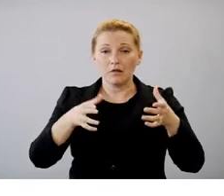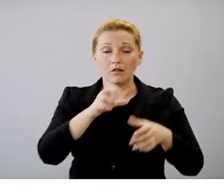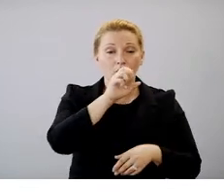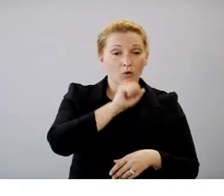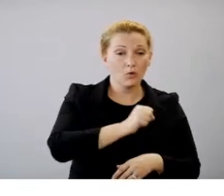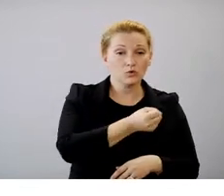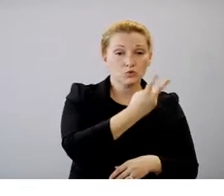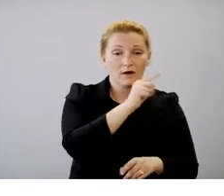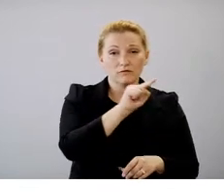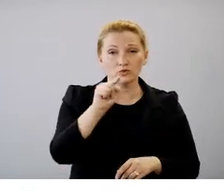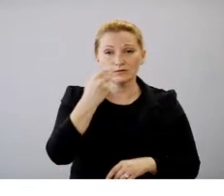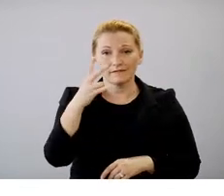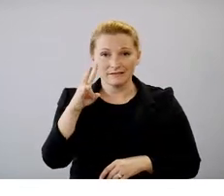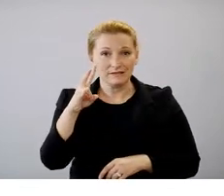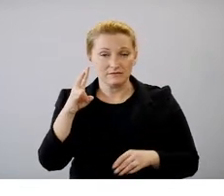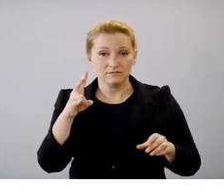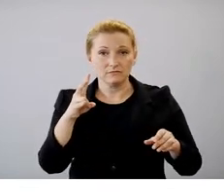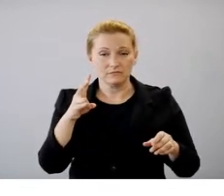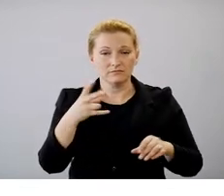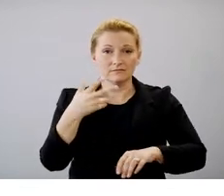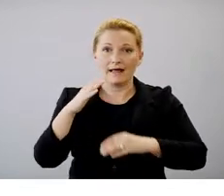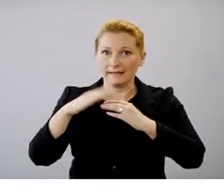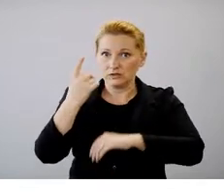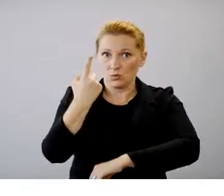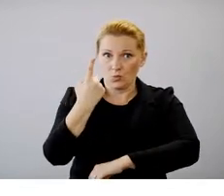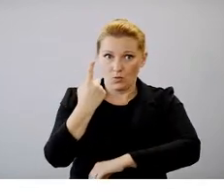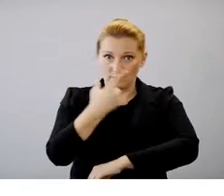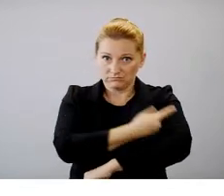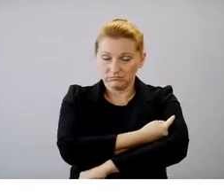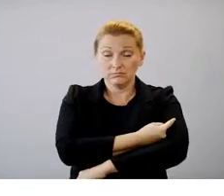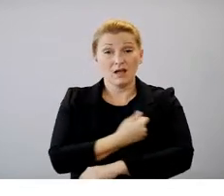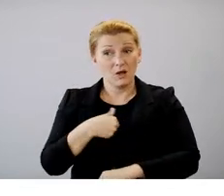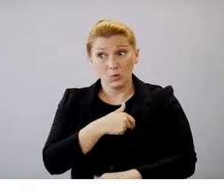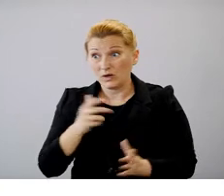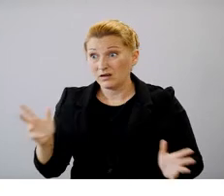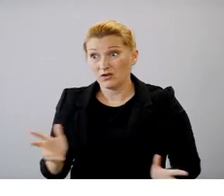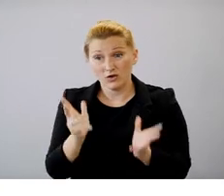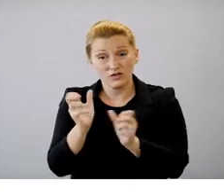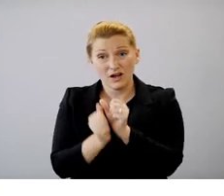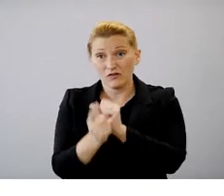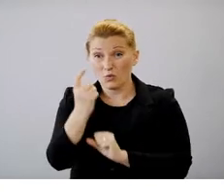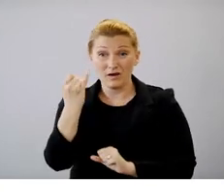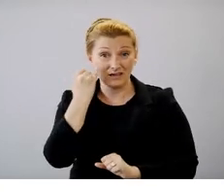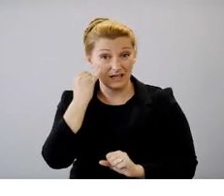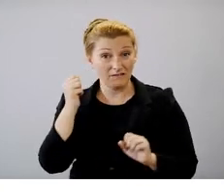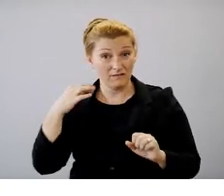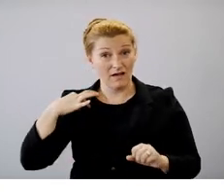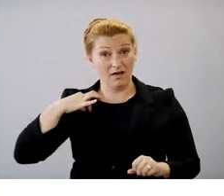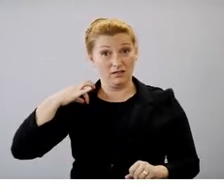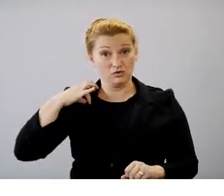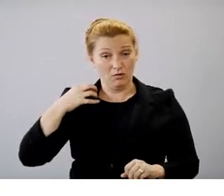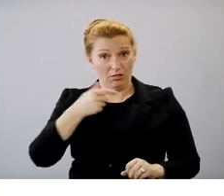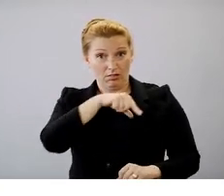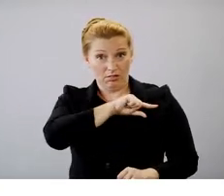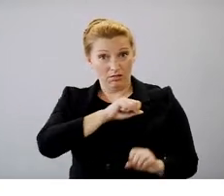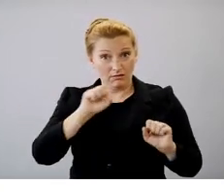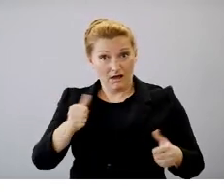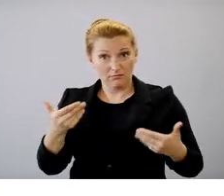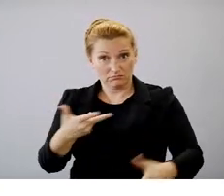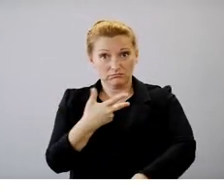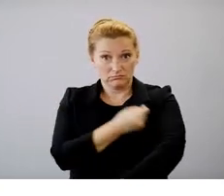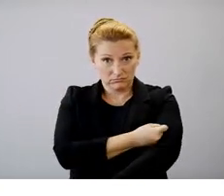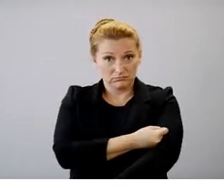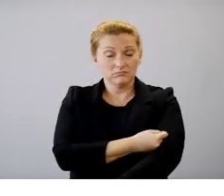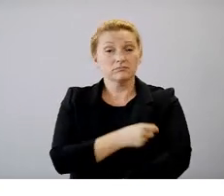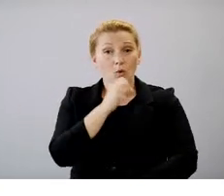at least one dose of vaccine. And as we head back to school, we urge all of those who are eligible, including students 12 and older to get vaccinated.